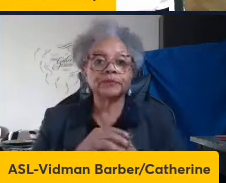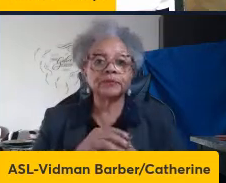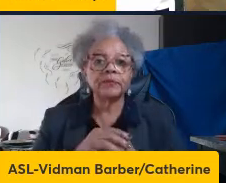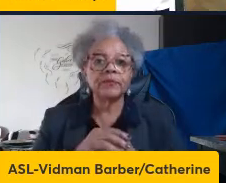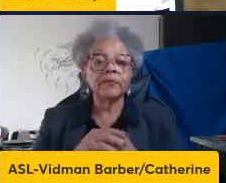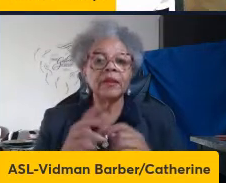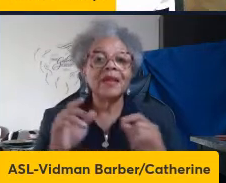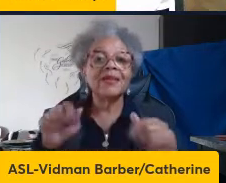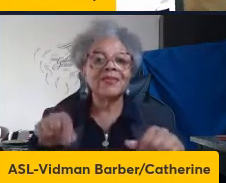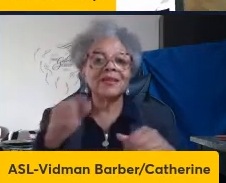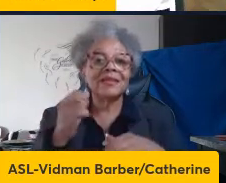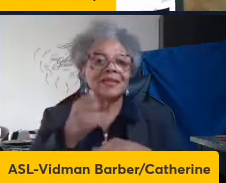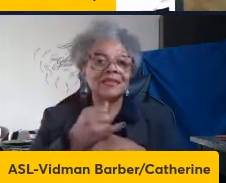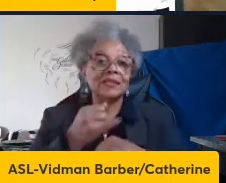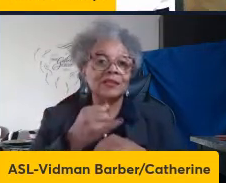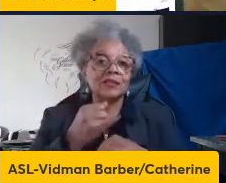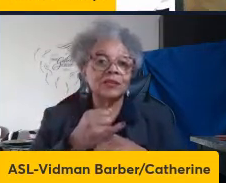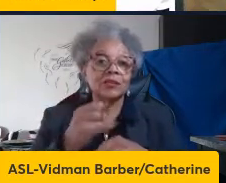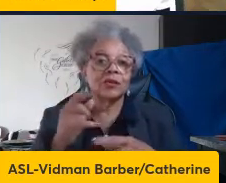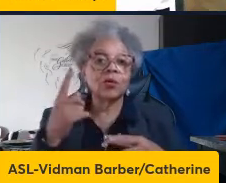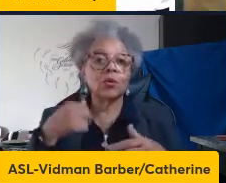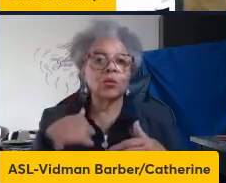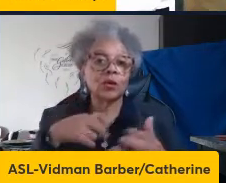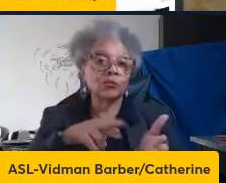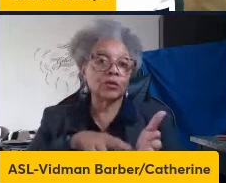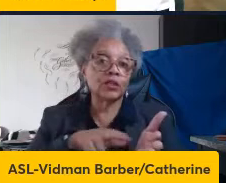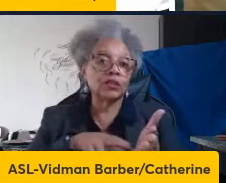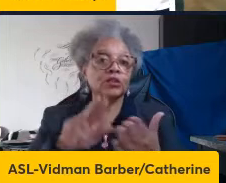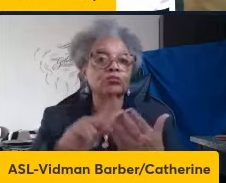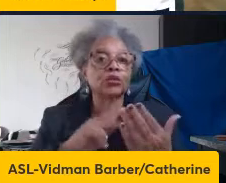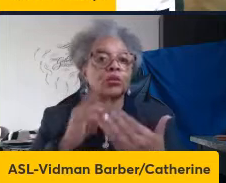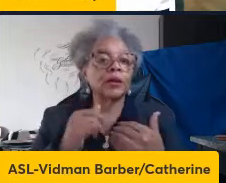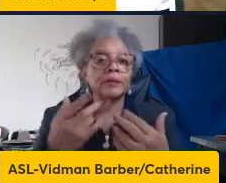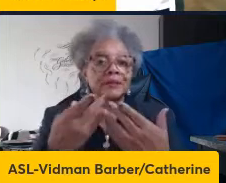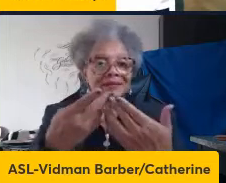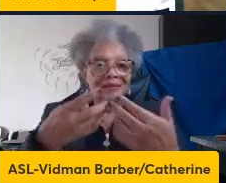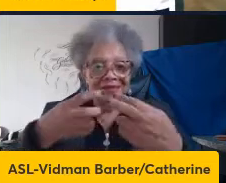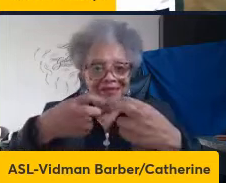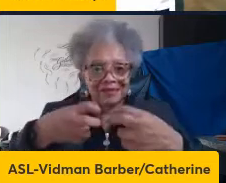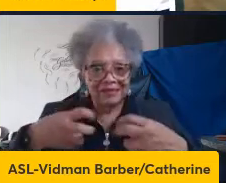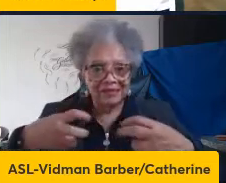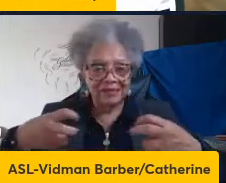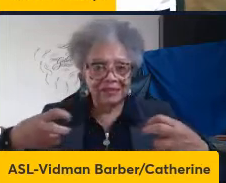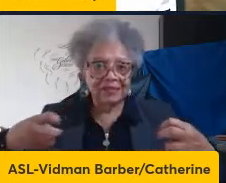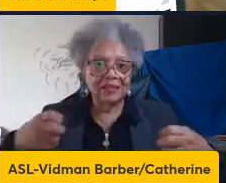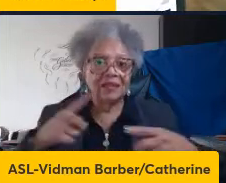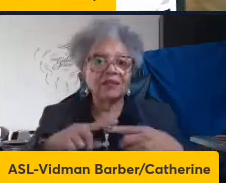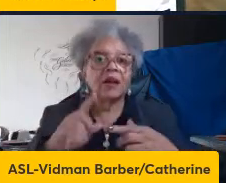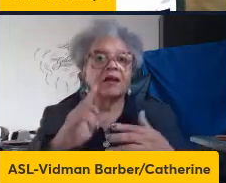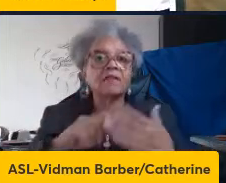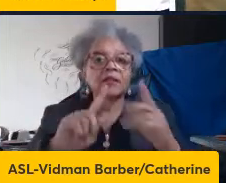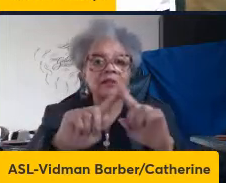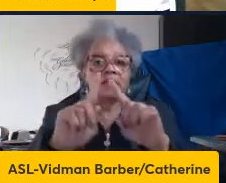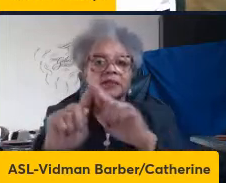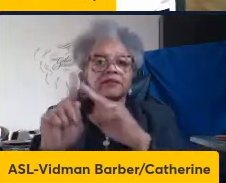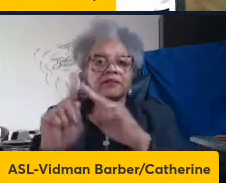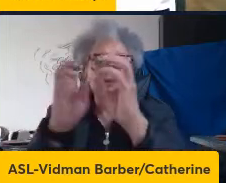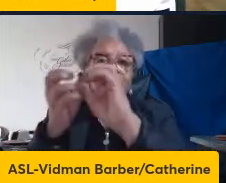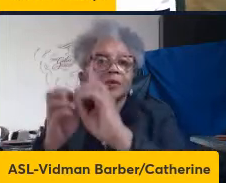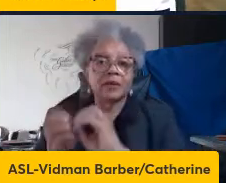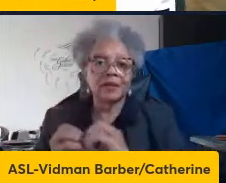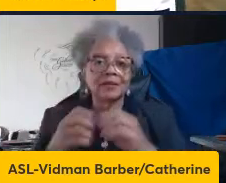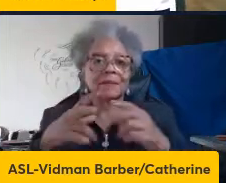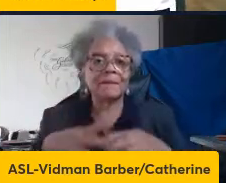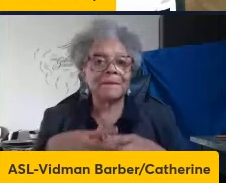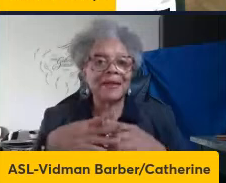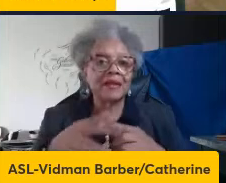Institute, basically the aim of our research program is to dissect the immune but also molecular mechanisms that